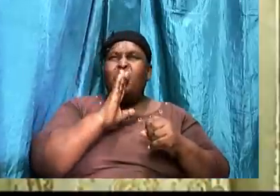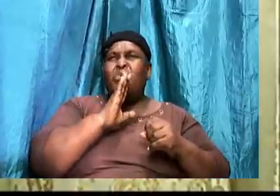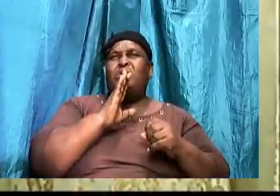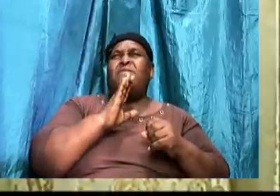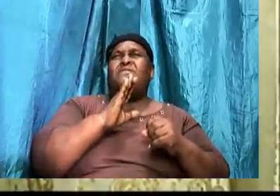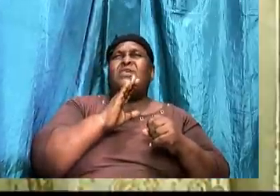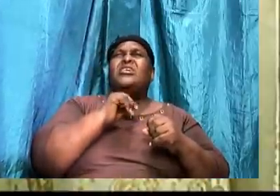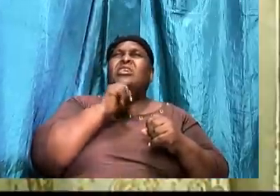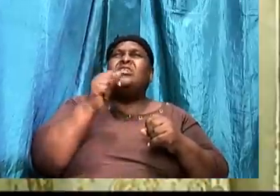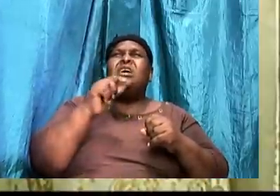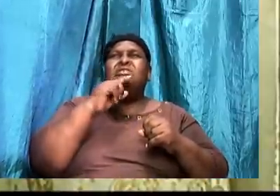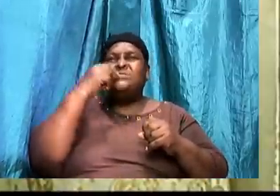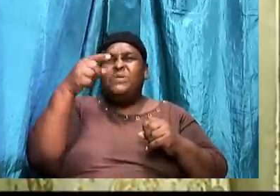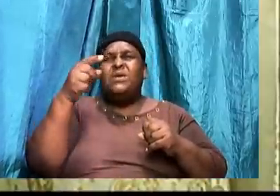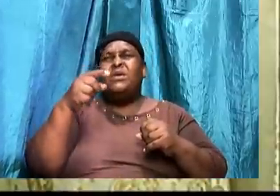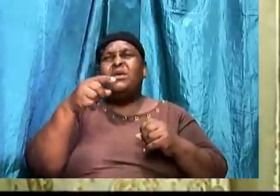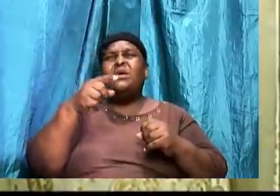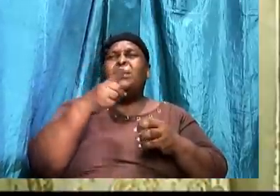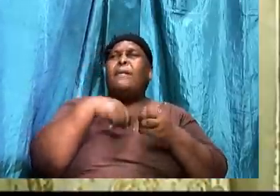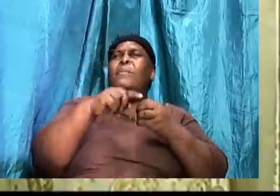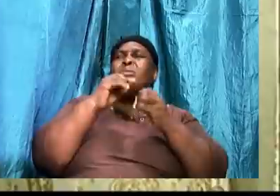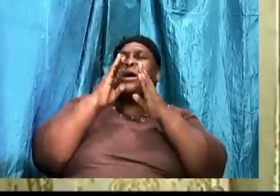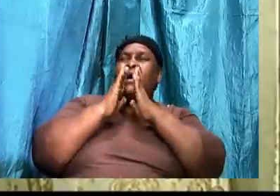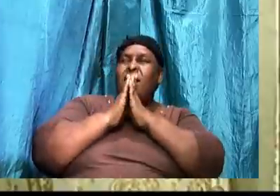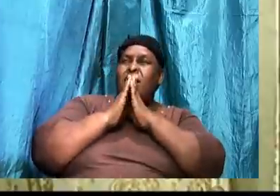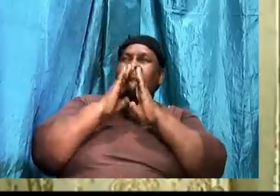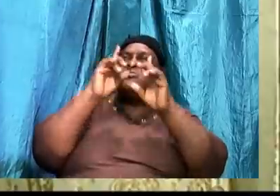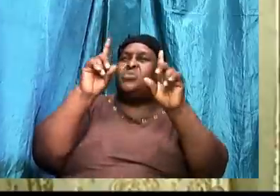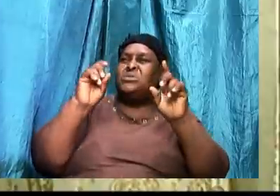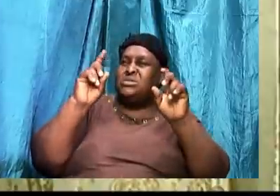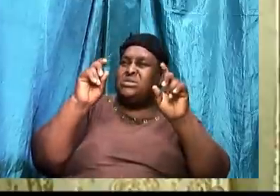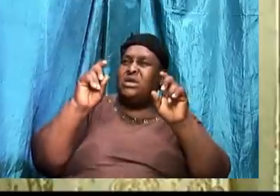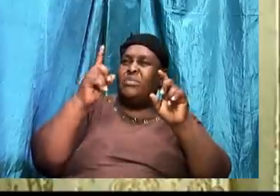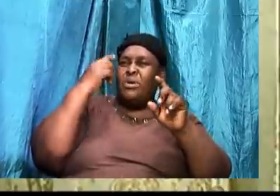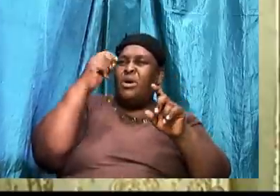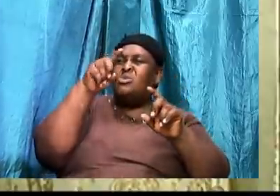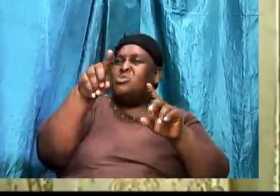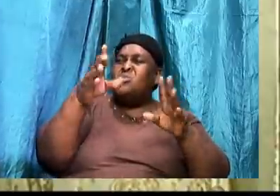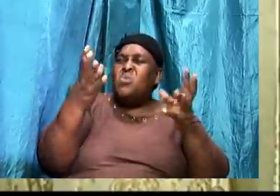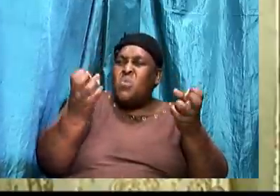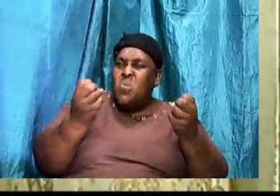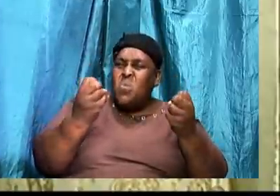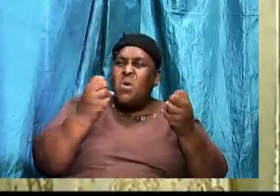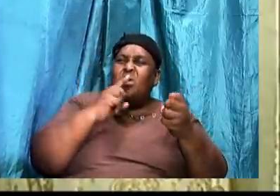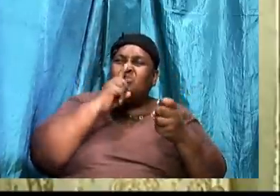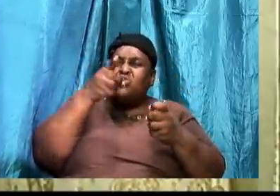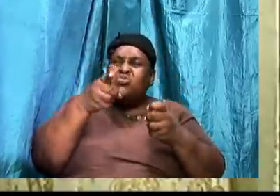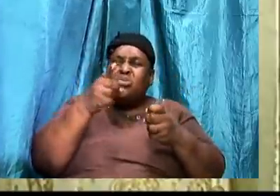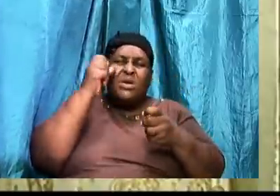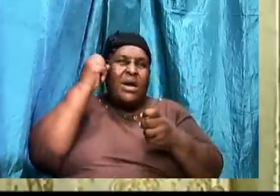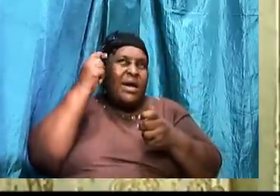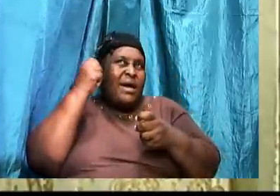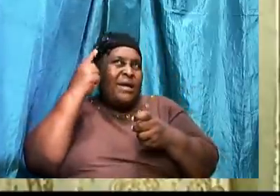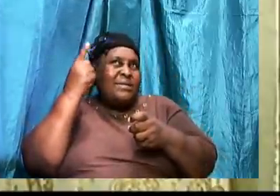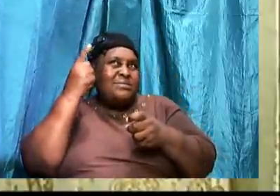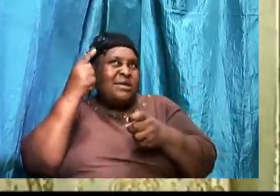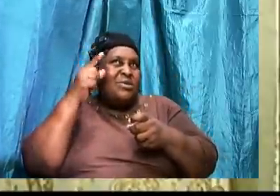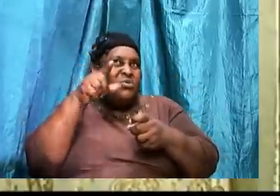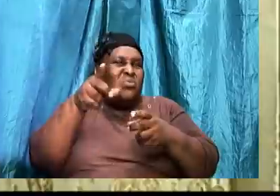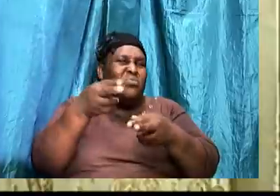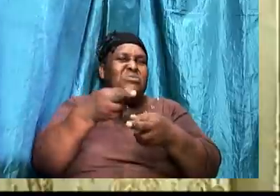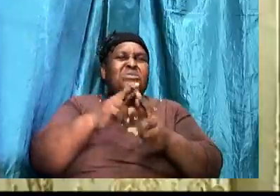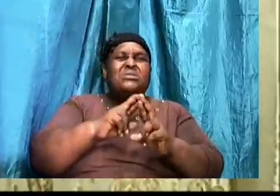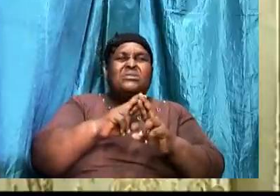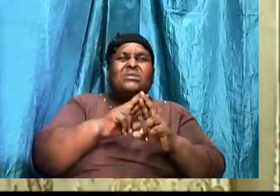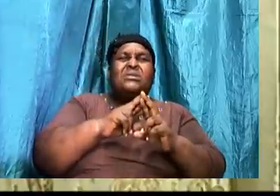questions. Because, you want to be sure. That the understanding that you are getting. Is aligned to the